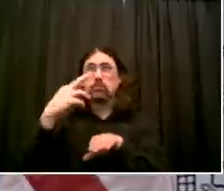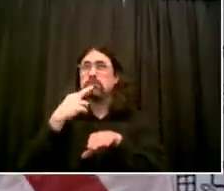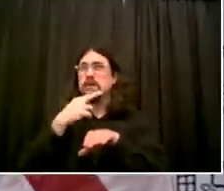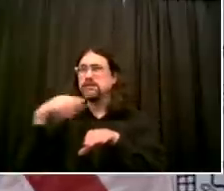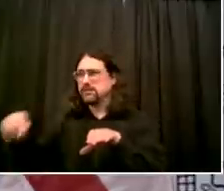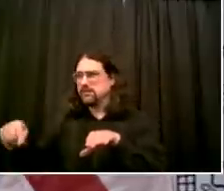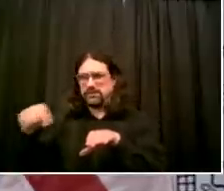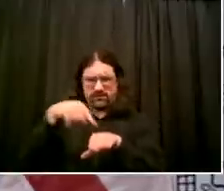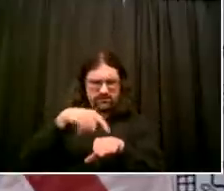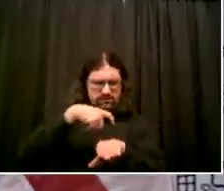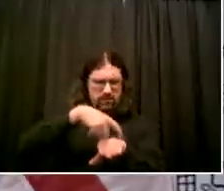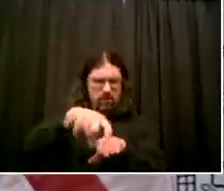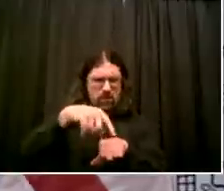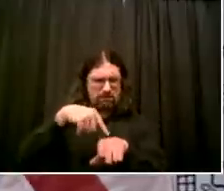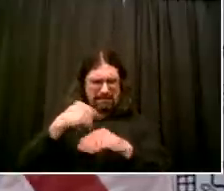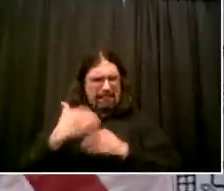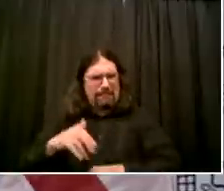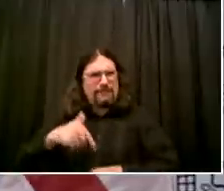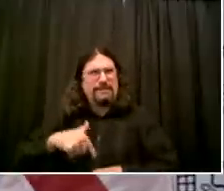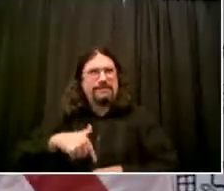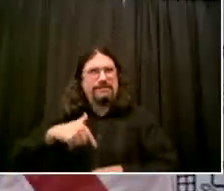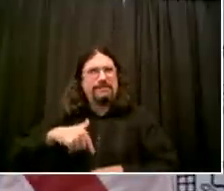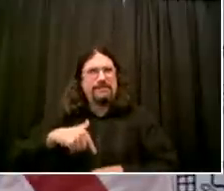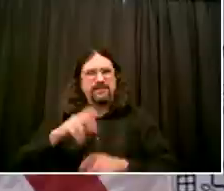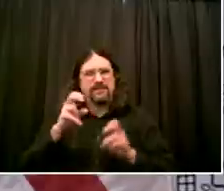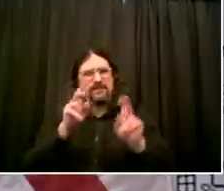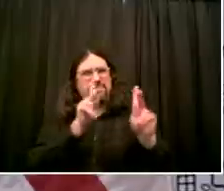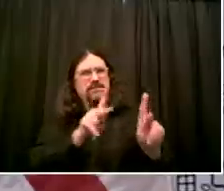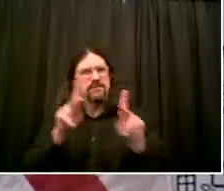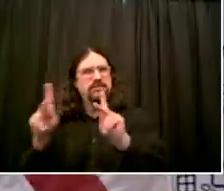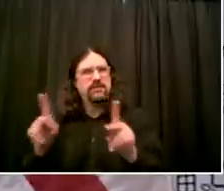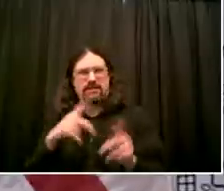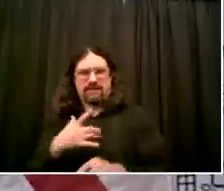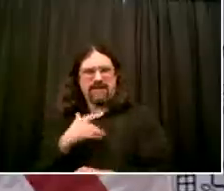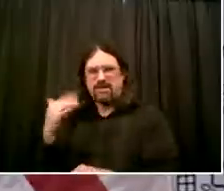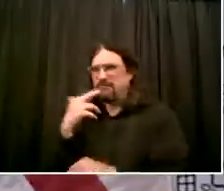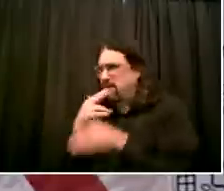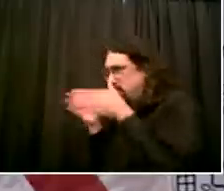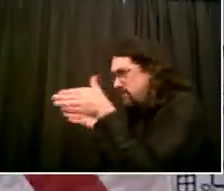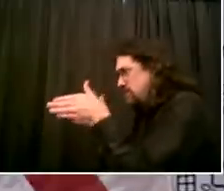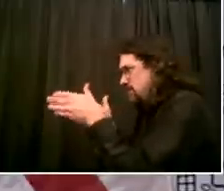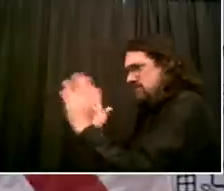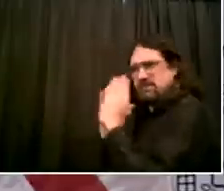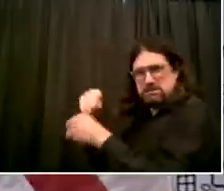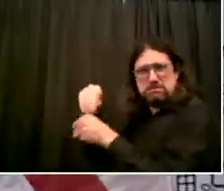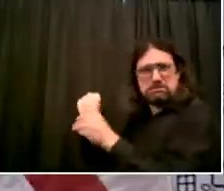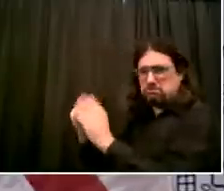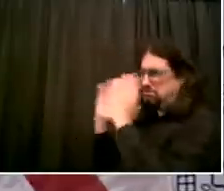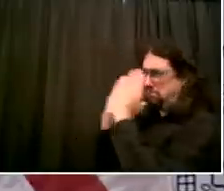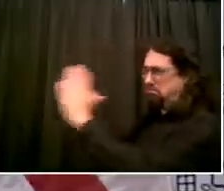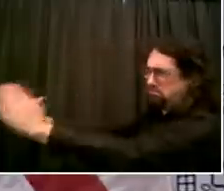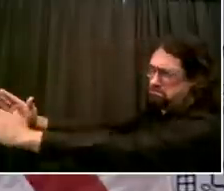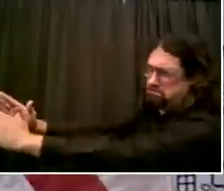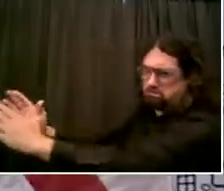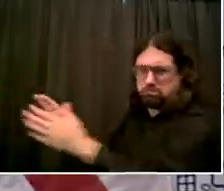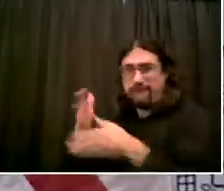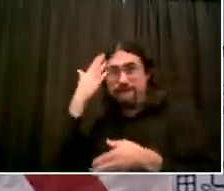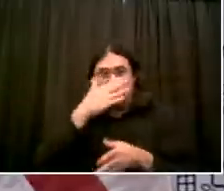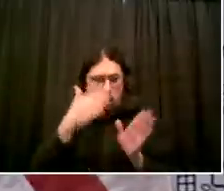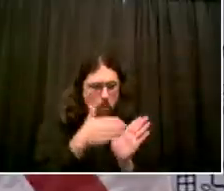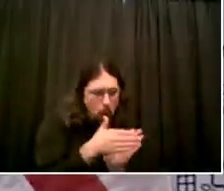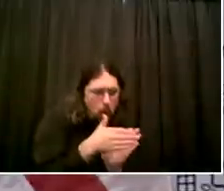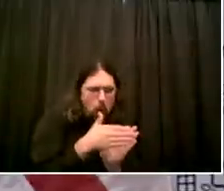question. Look, we have to do something different in the middle of a crisis. So we just can't do business as usual.